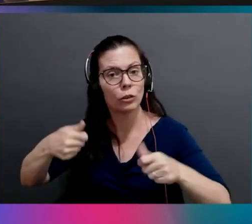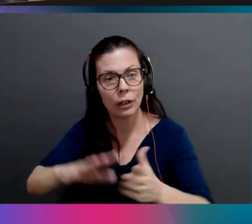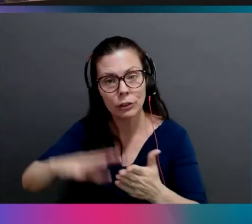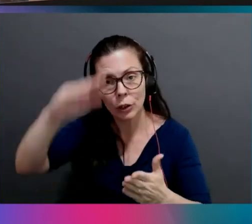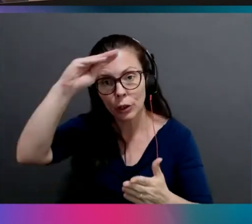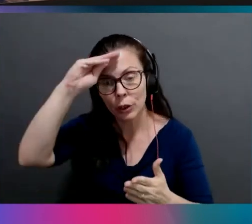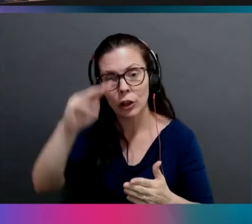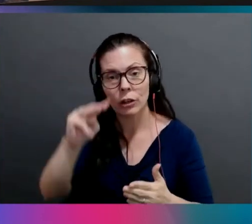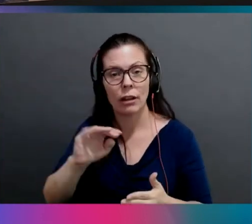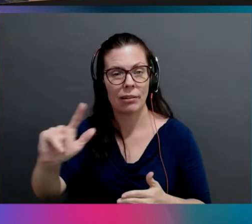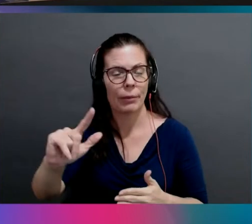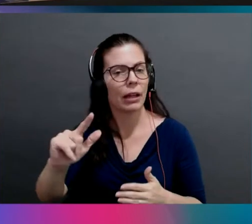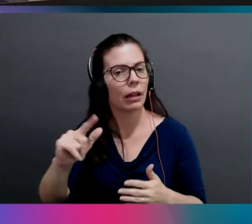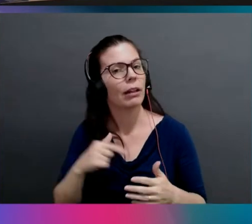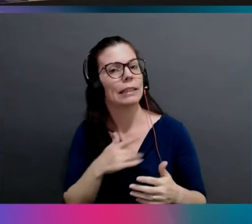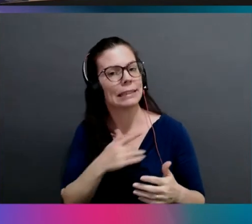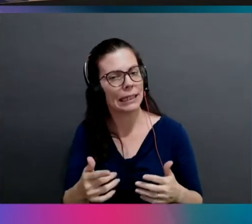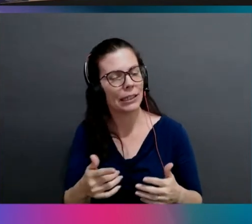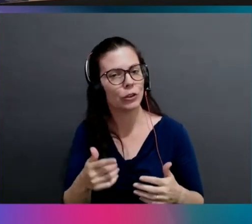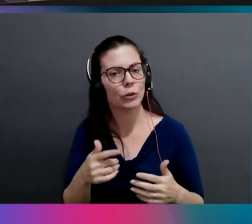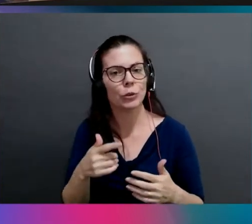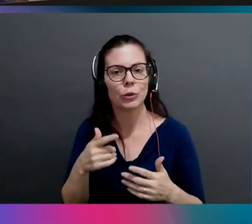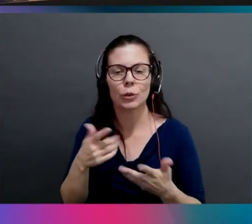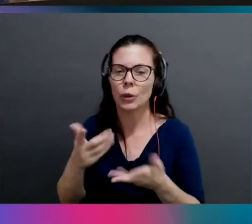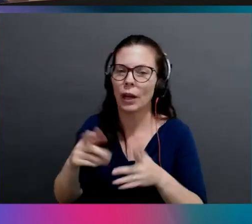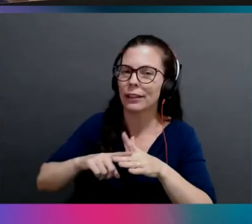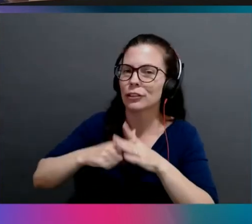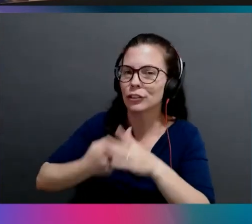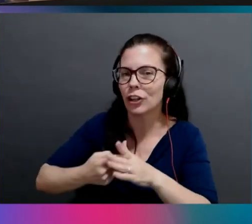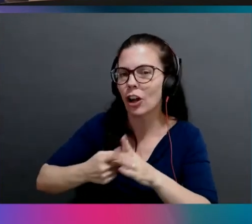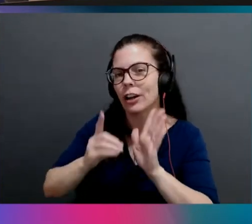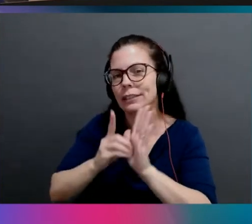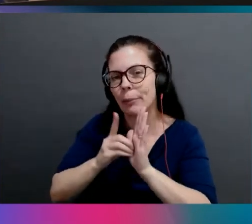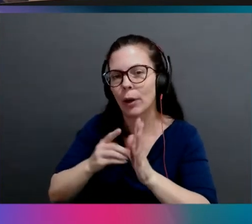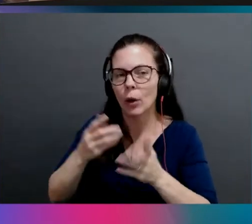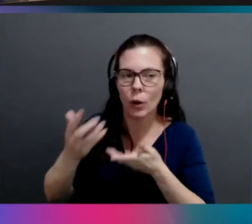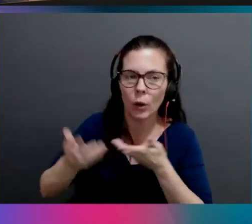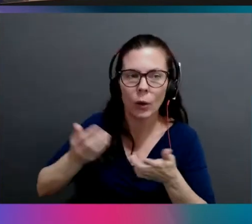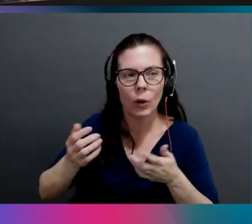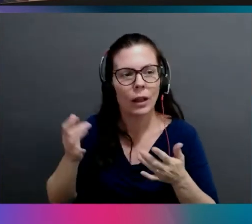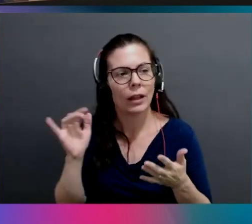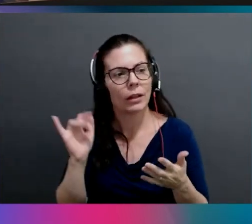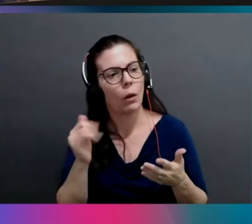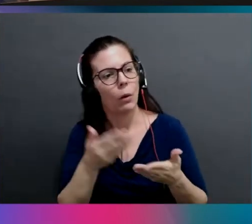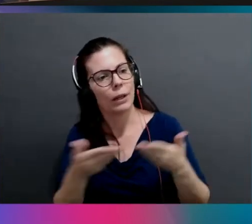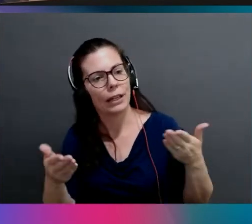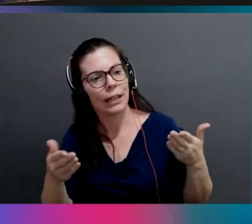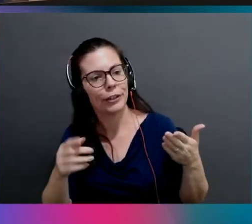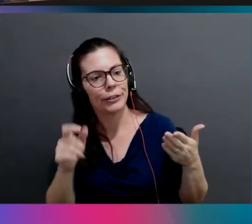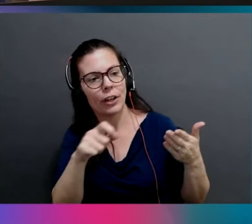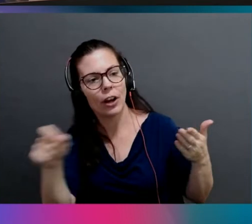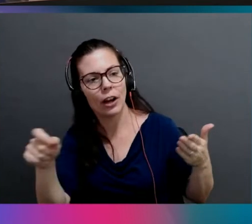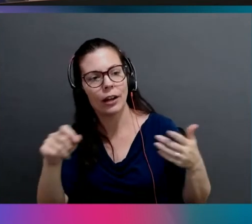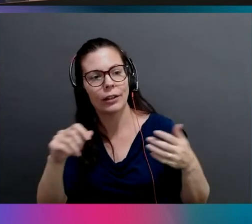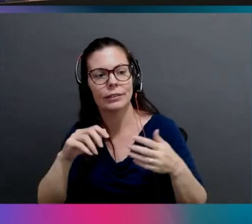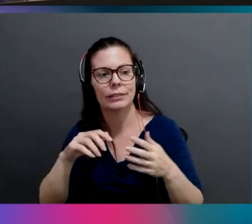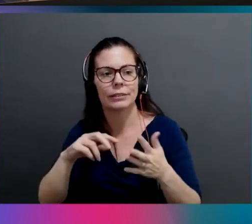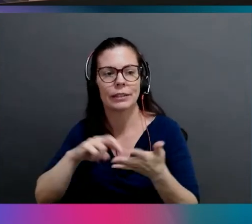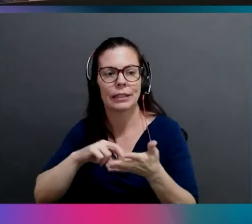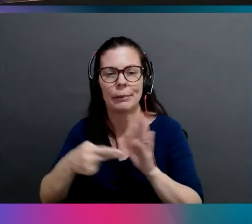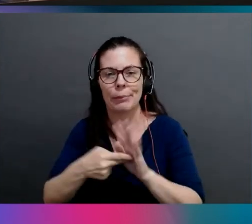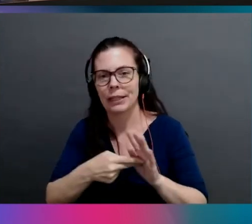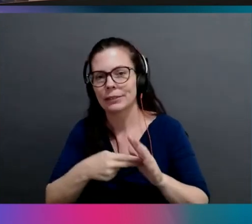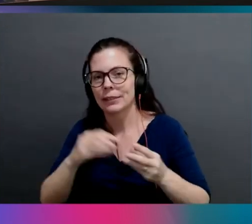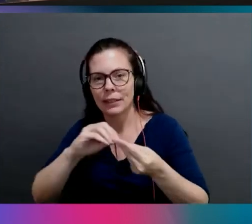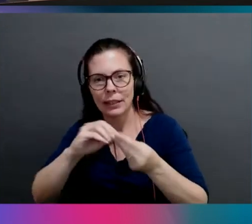know, I'll, I'll arrive at the typical getting started demos that you see, you know, like here's a bunch of dots, they form a number, like, you know, you train